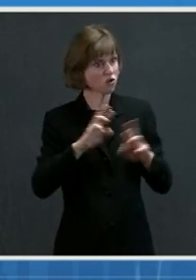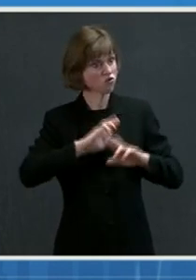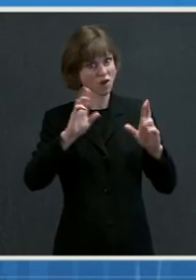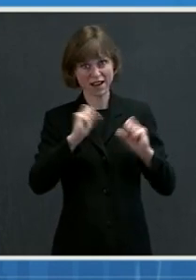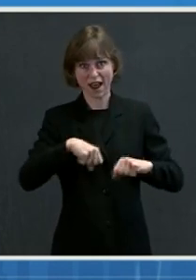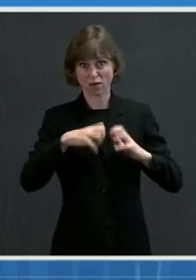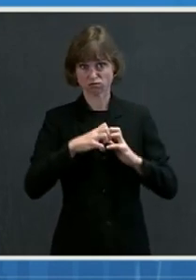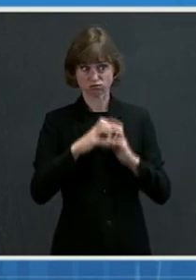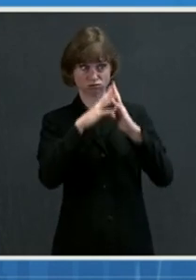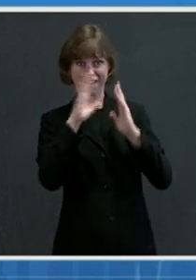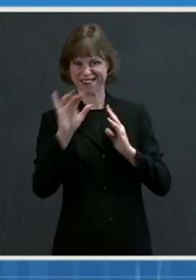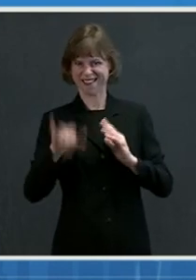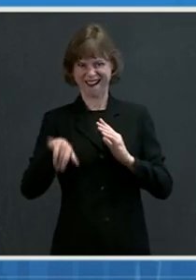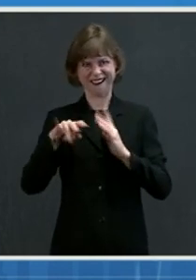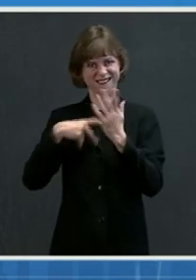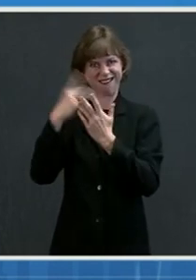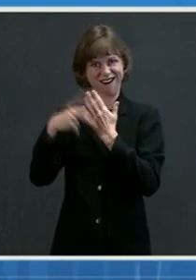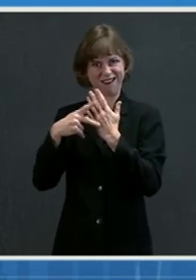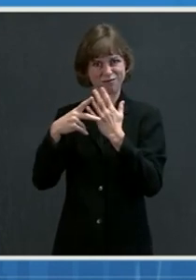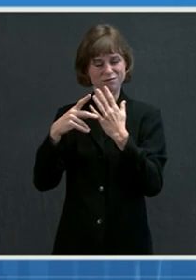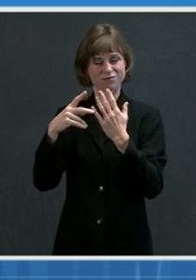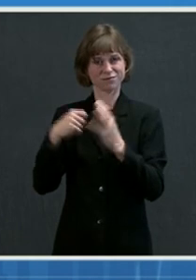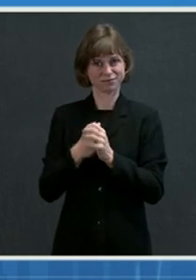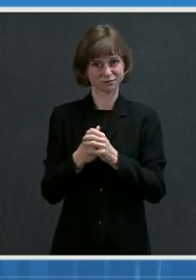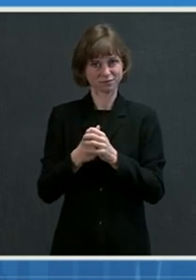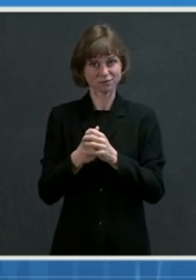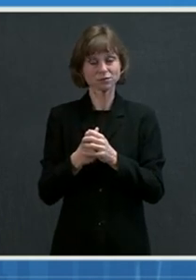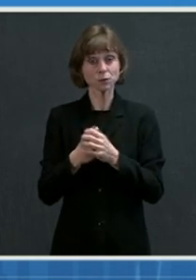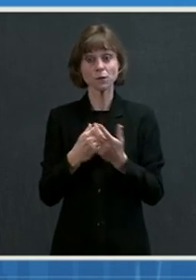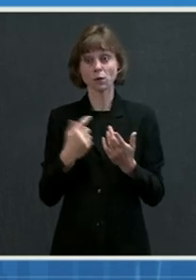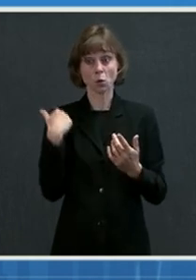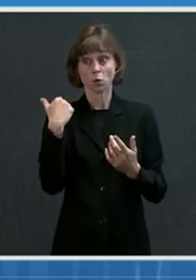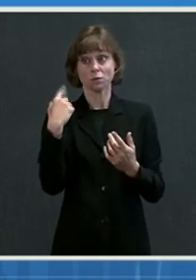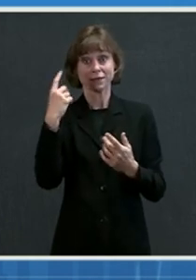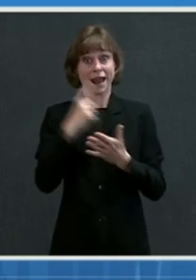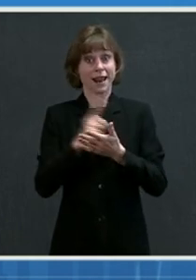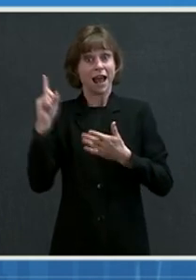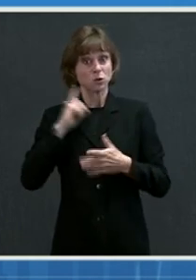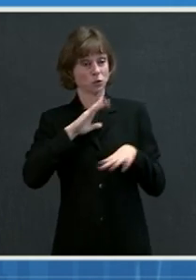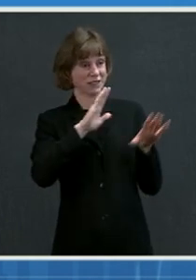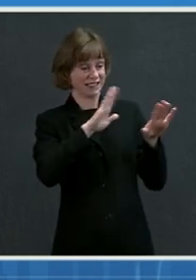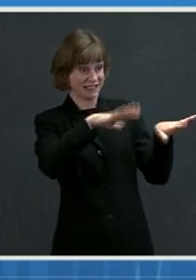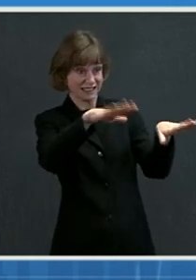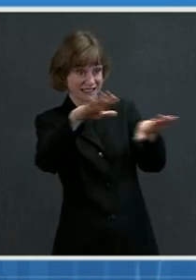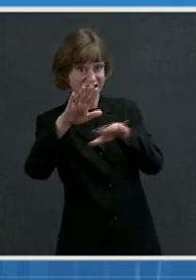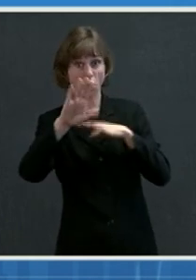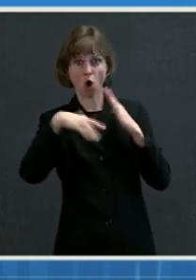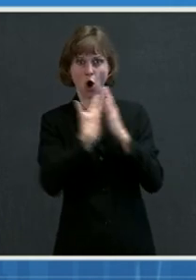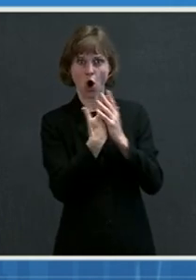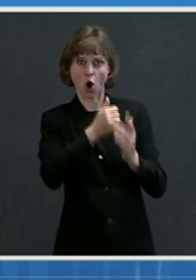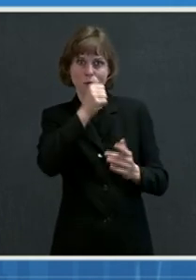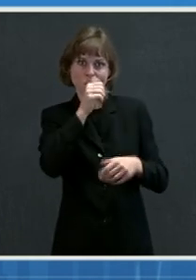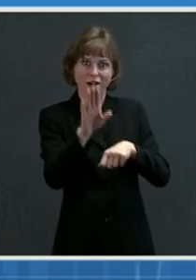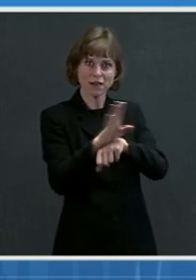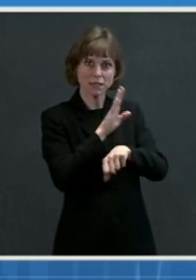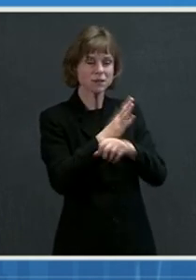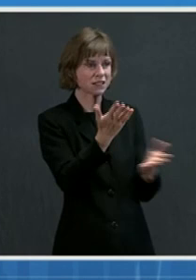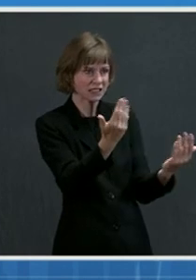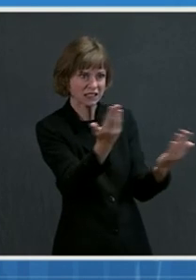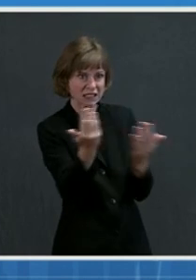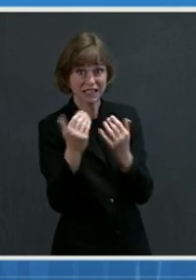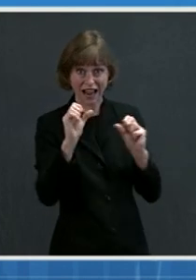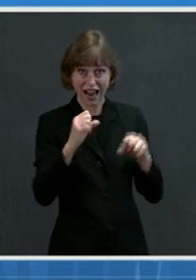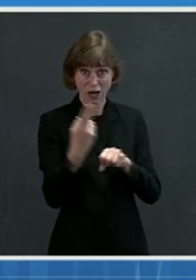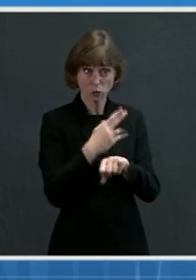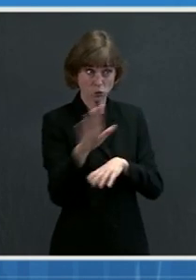comes on the heels of our call to action last week to the private sector to use their talents and resources to help bring a quicker end to this crisis.